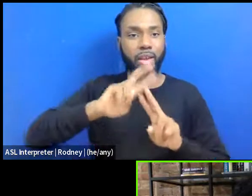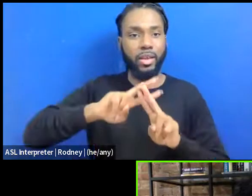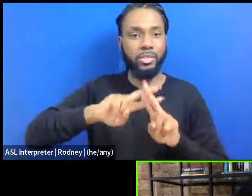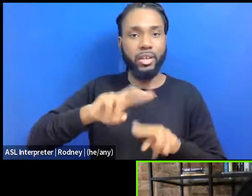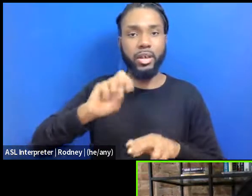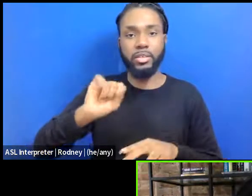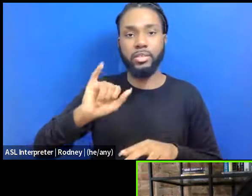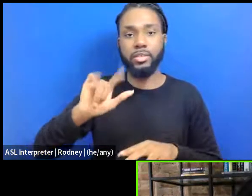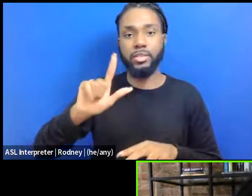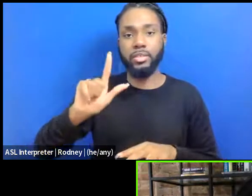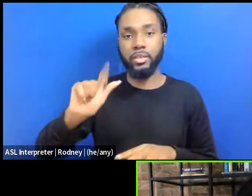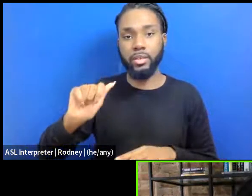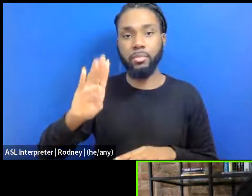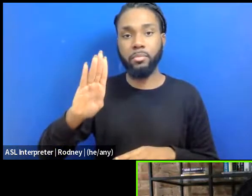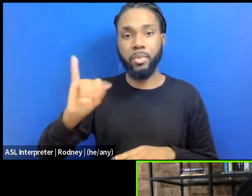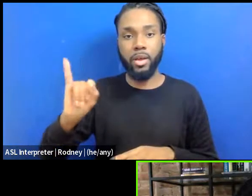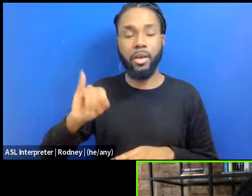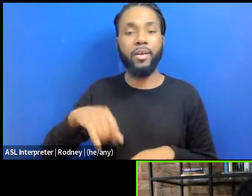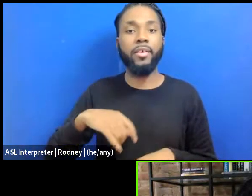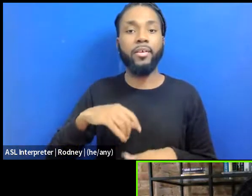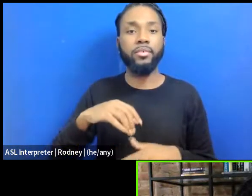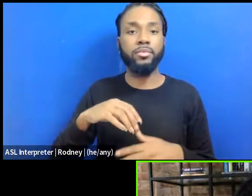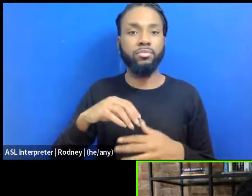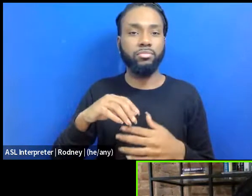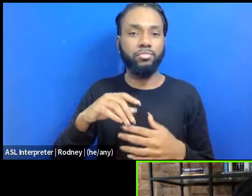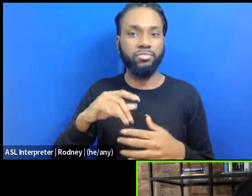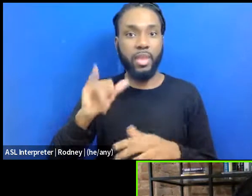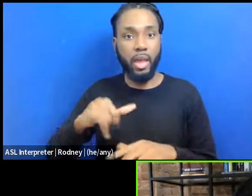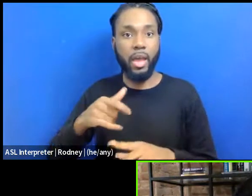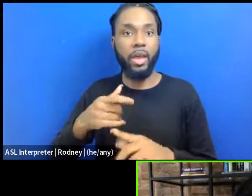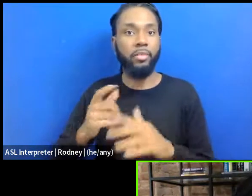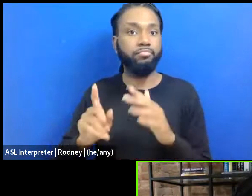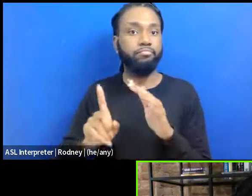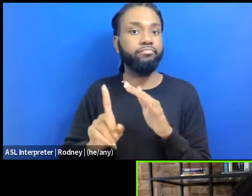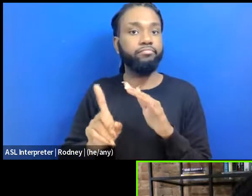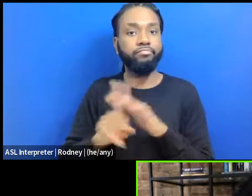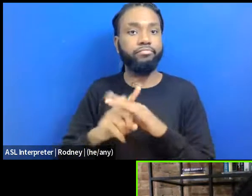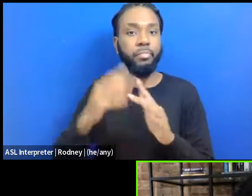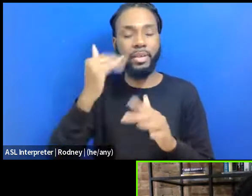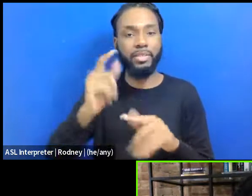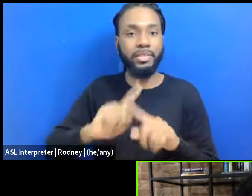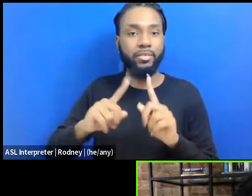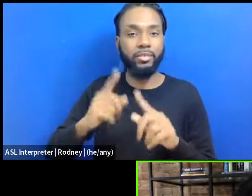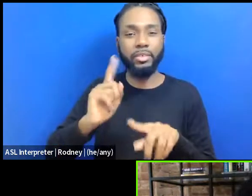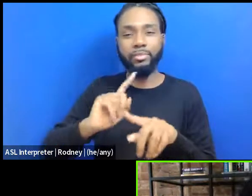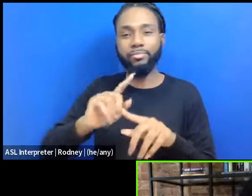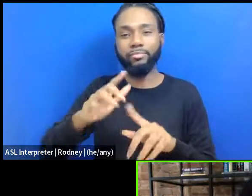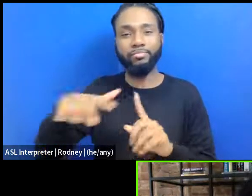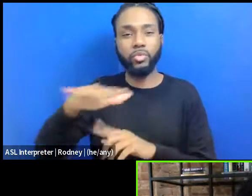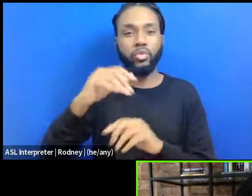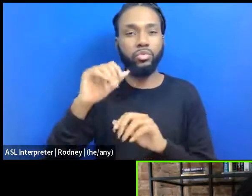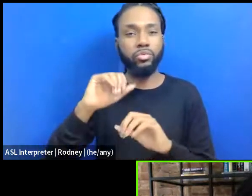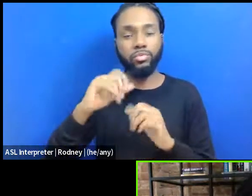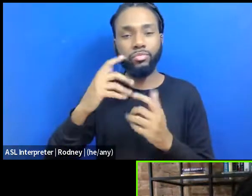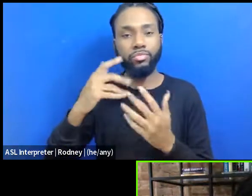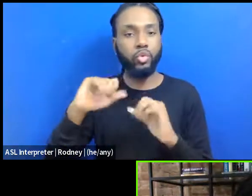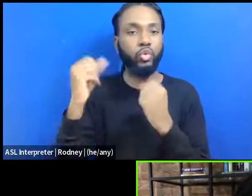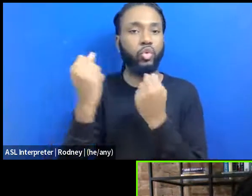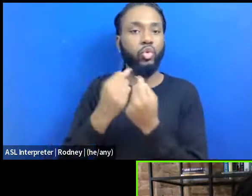in response to different social injustices, like police brutality, police murders,